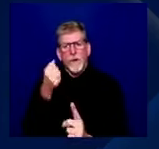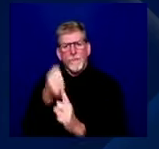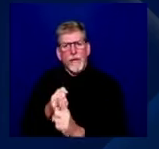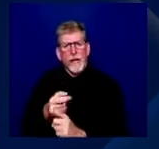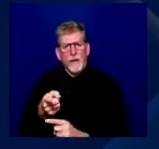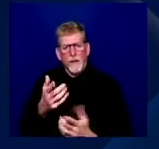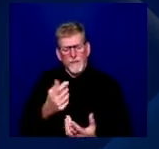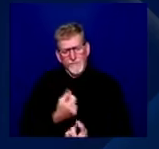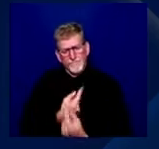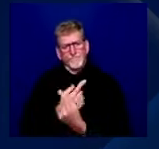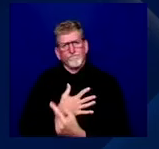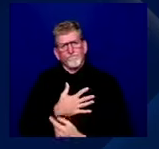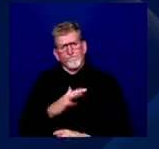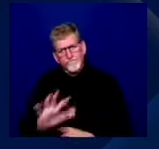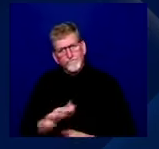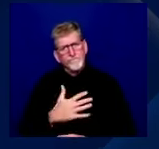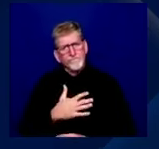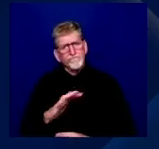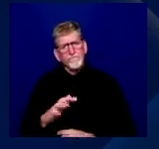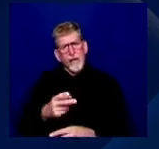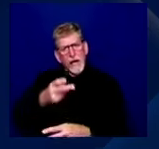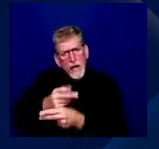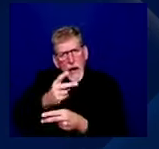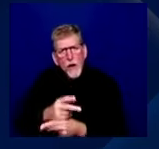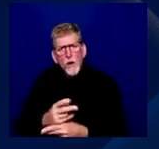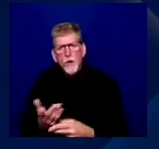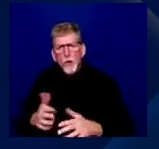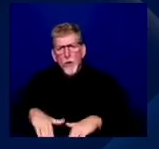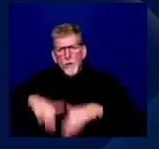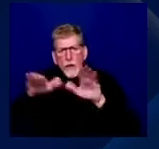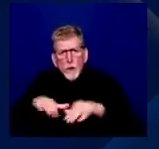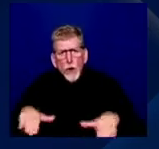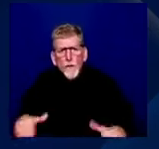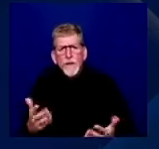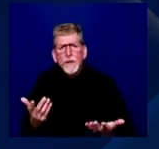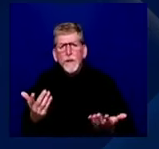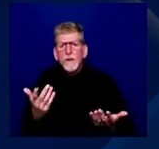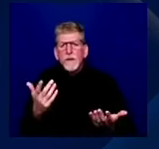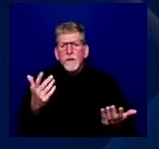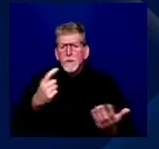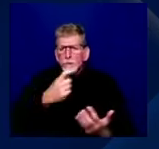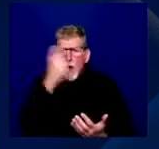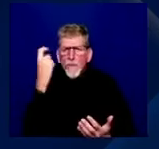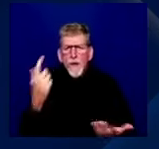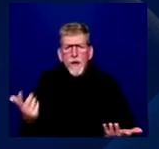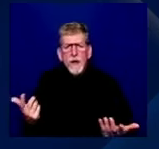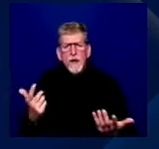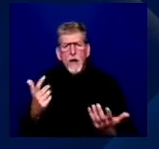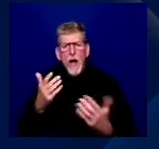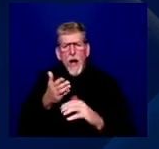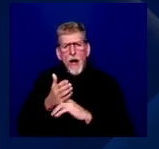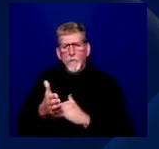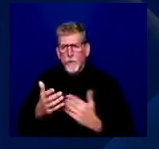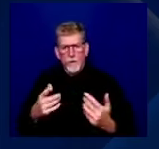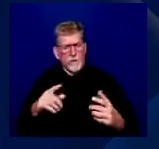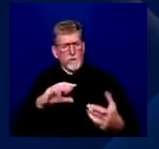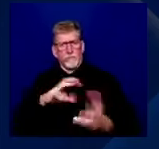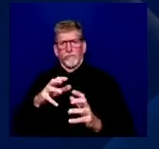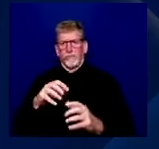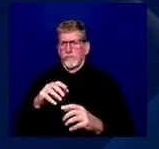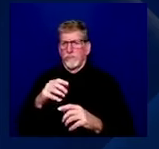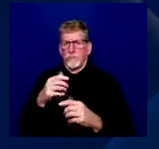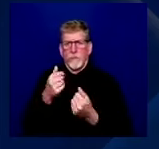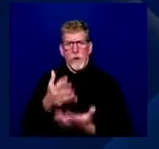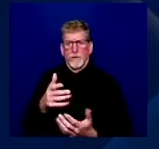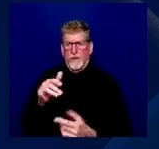childcare and raising children and the trauma that often follows with that and how that, that, that trauma doesn't, isn't just something